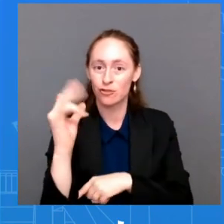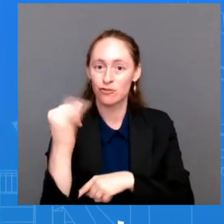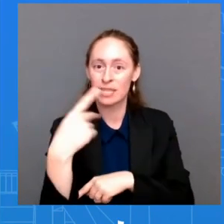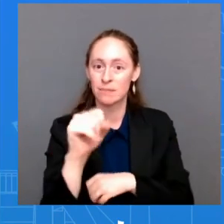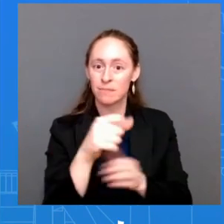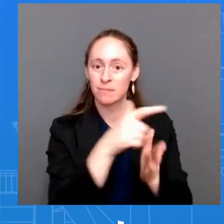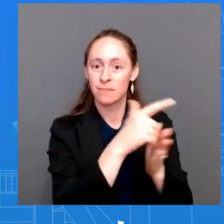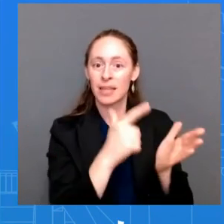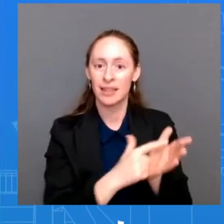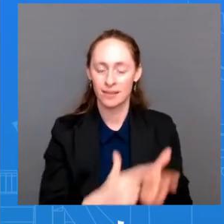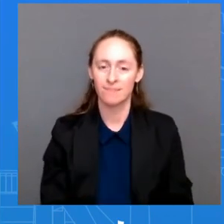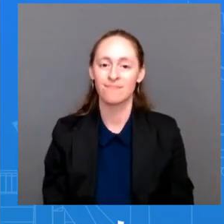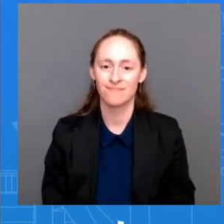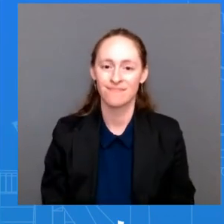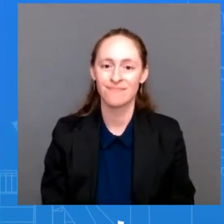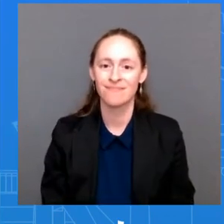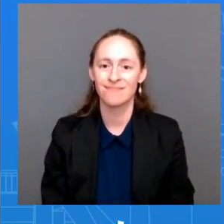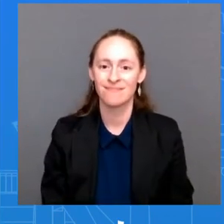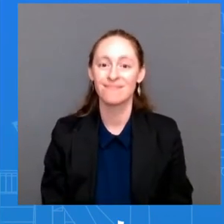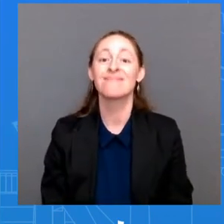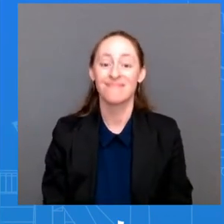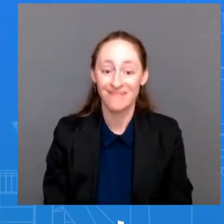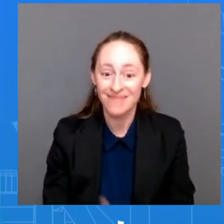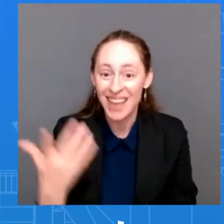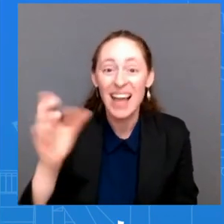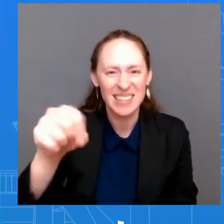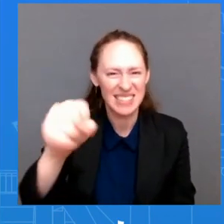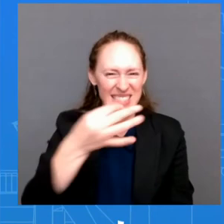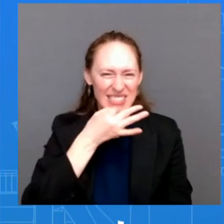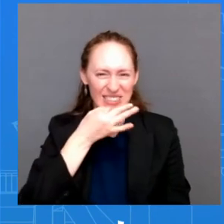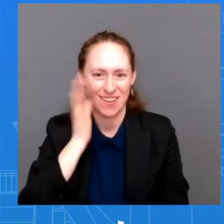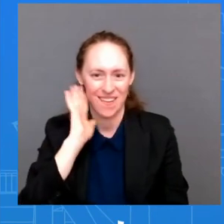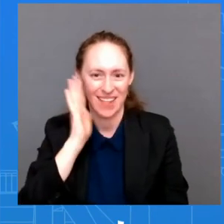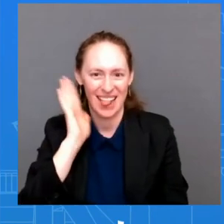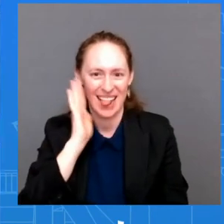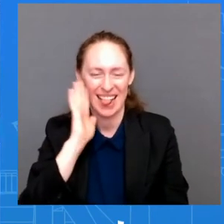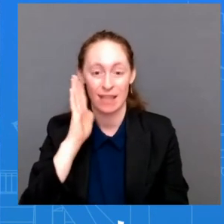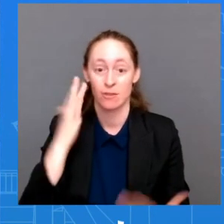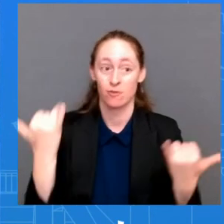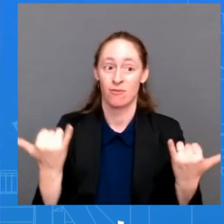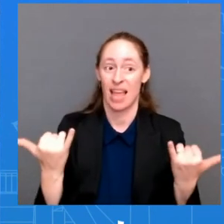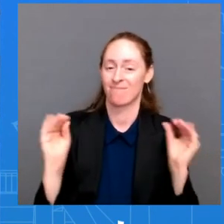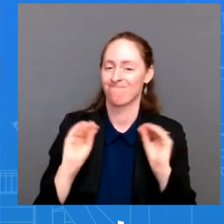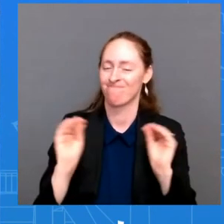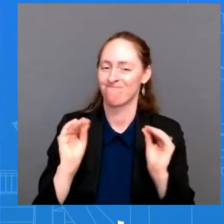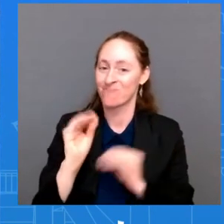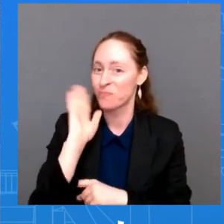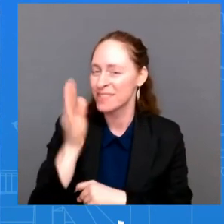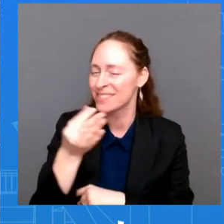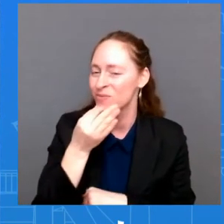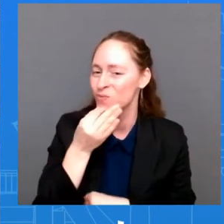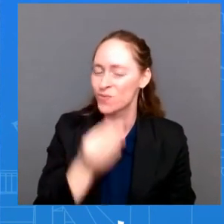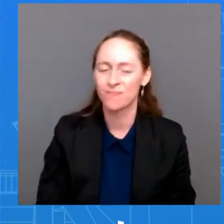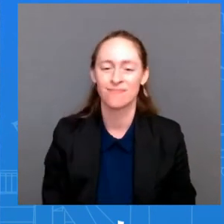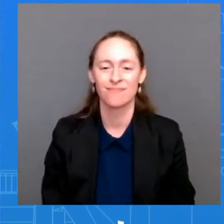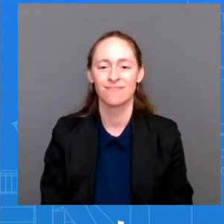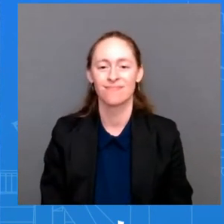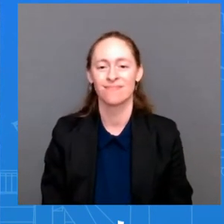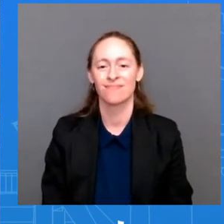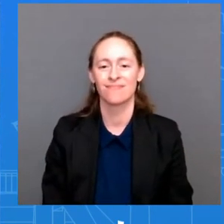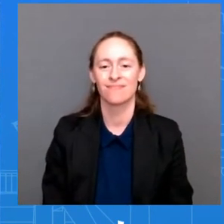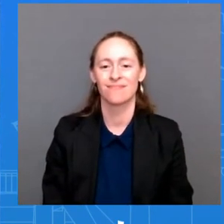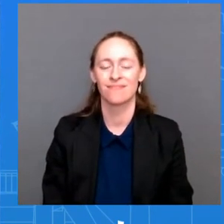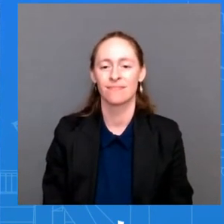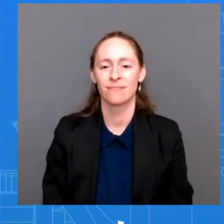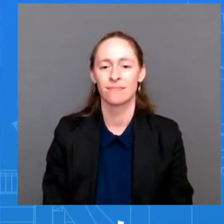on that very very soon i don't have anything for you at this time we will have something on that for you very soon one more question has the u.s received an official answer yet from russia